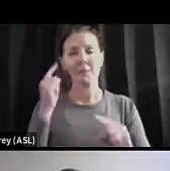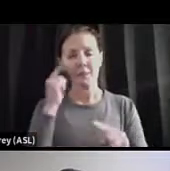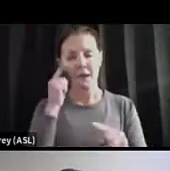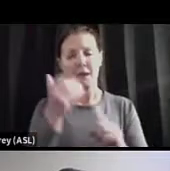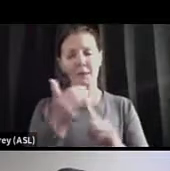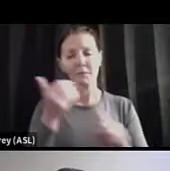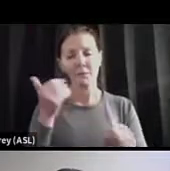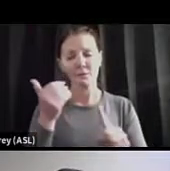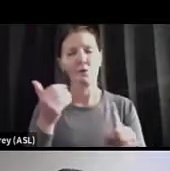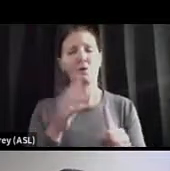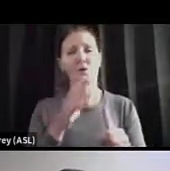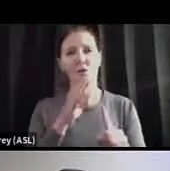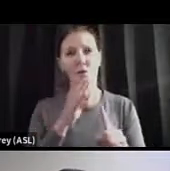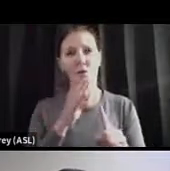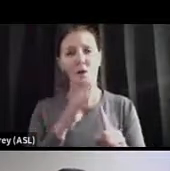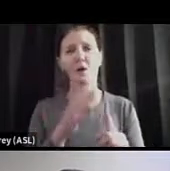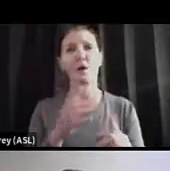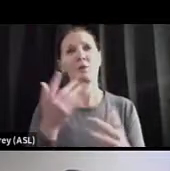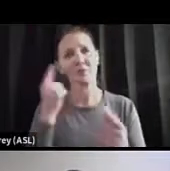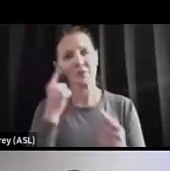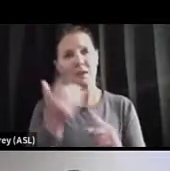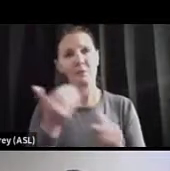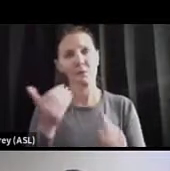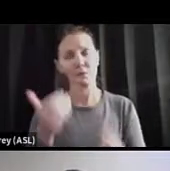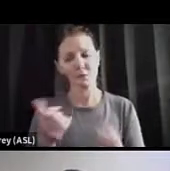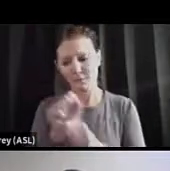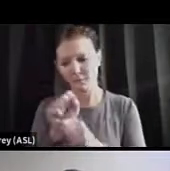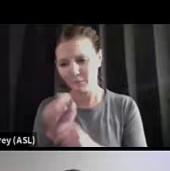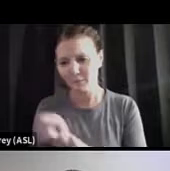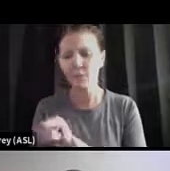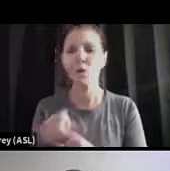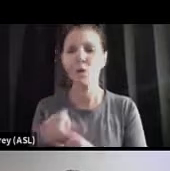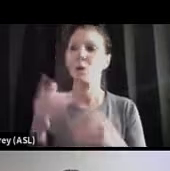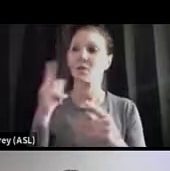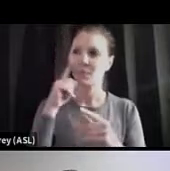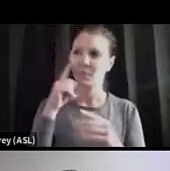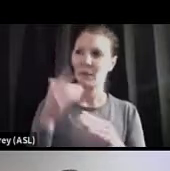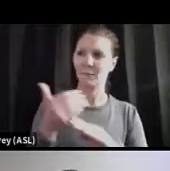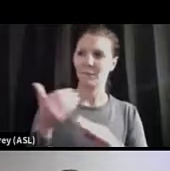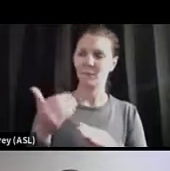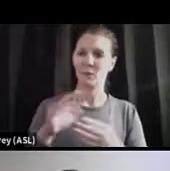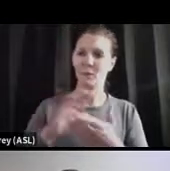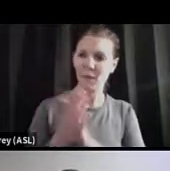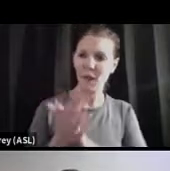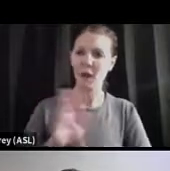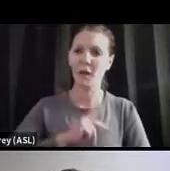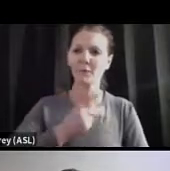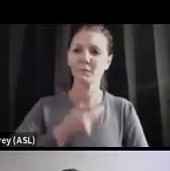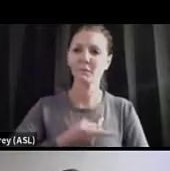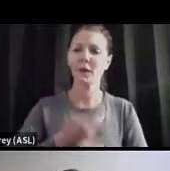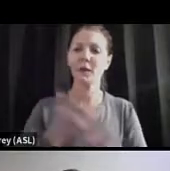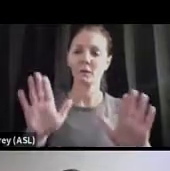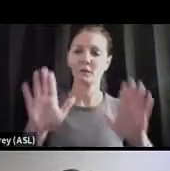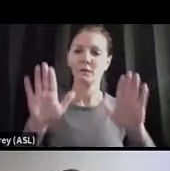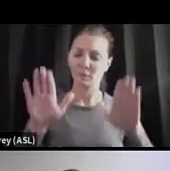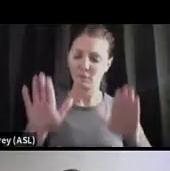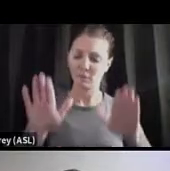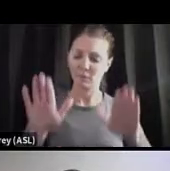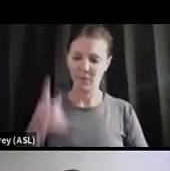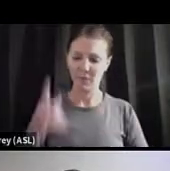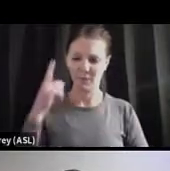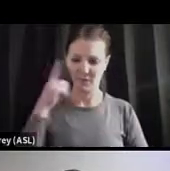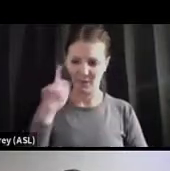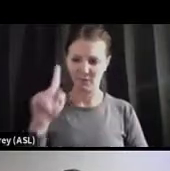press that send button, or start to get upset, it's time to take a break and think about things and maybe rephrase.